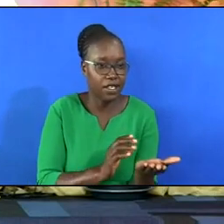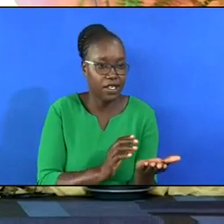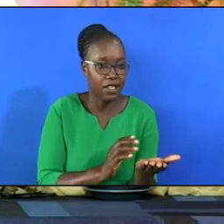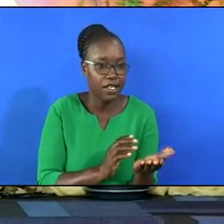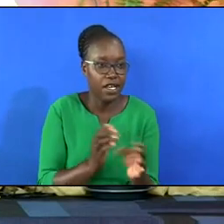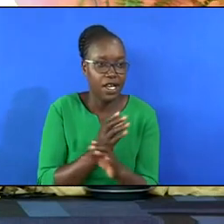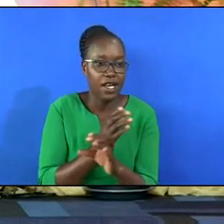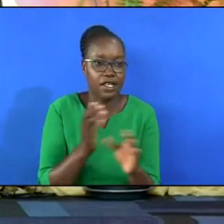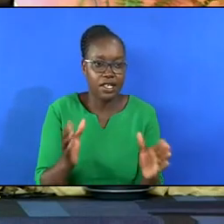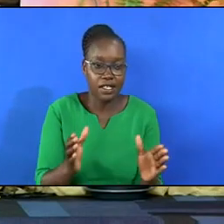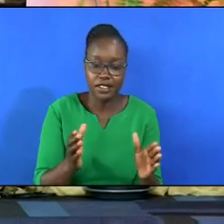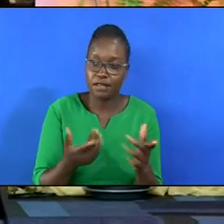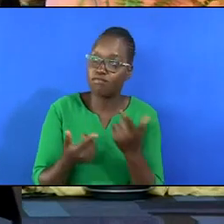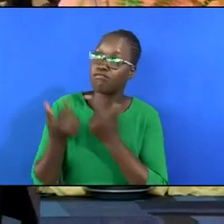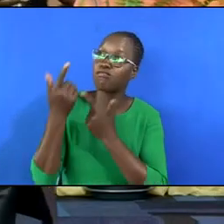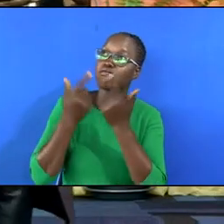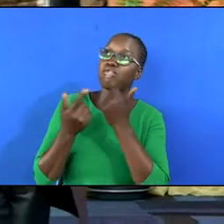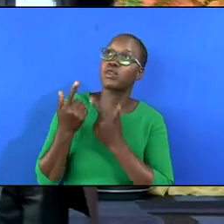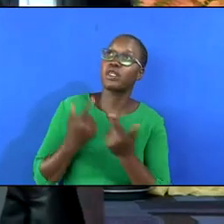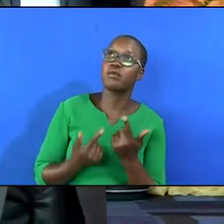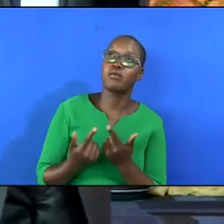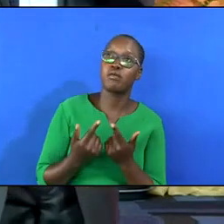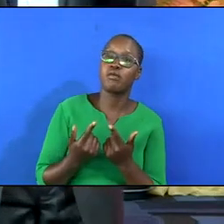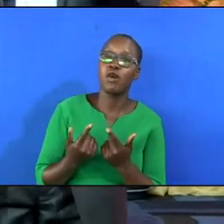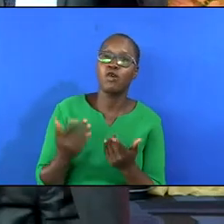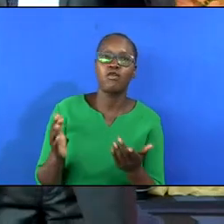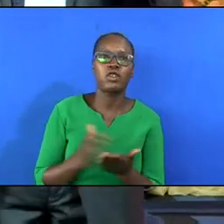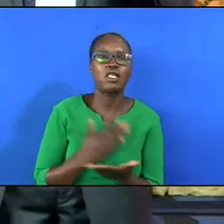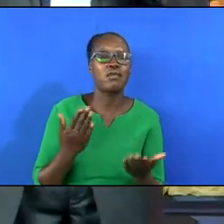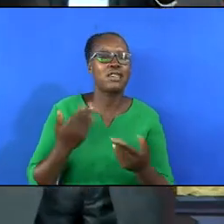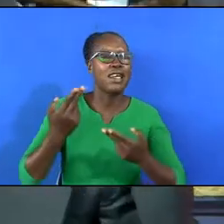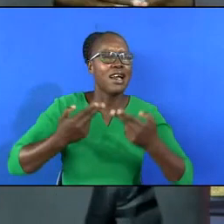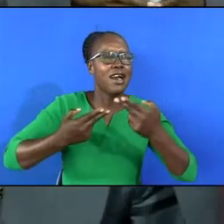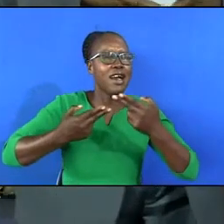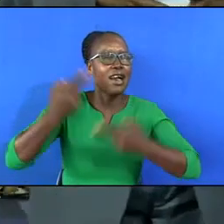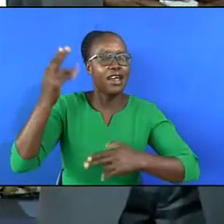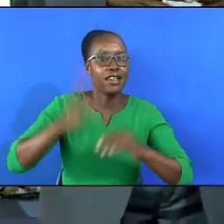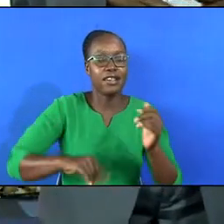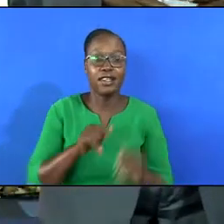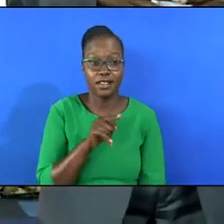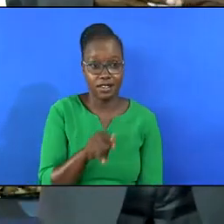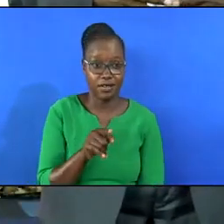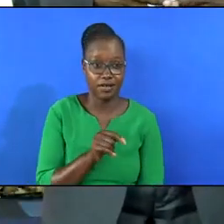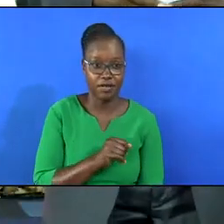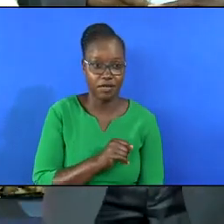Christ came for something higher than that.